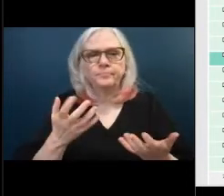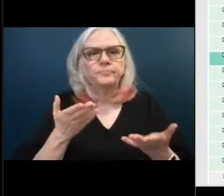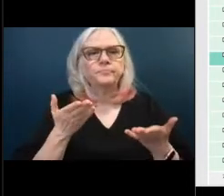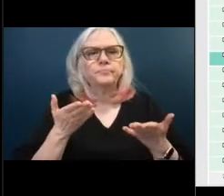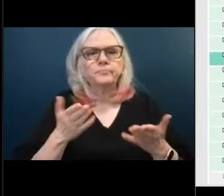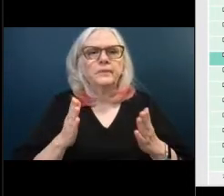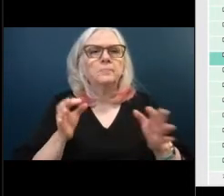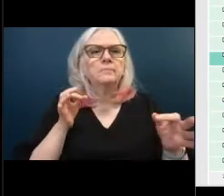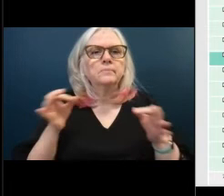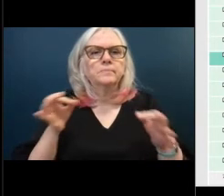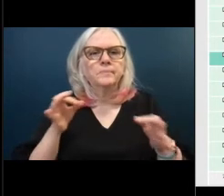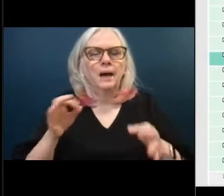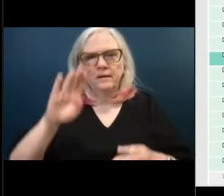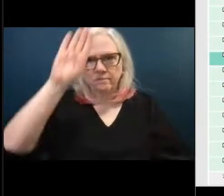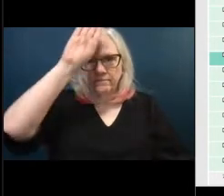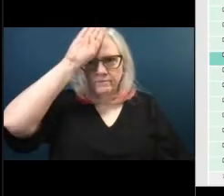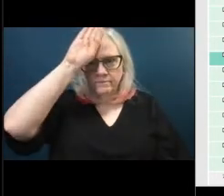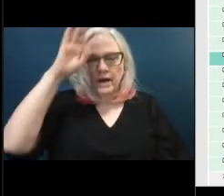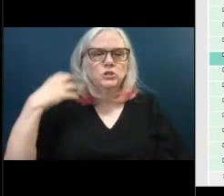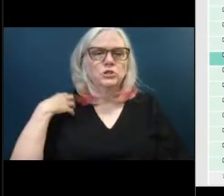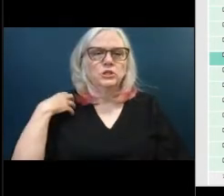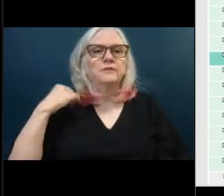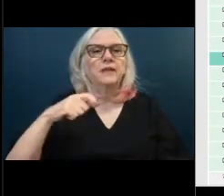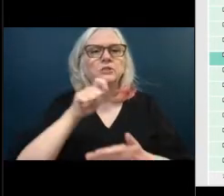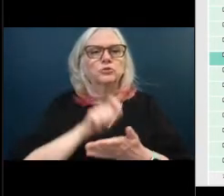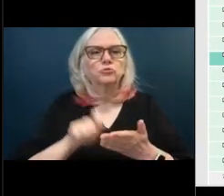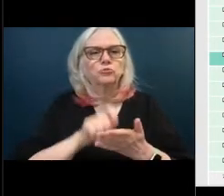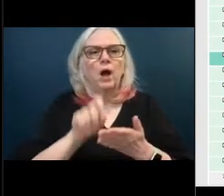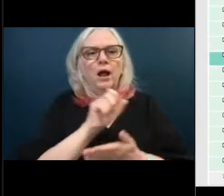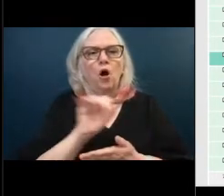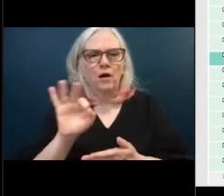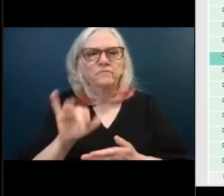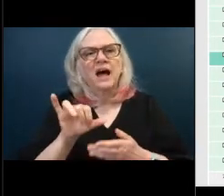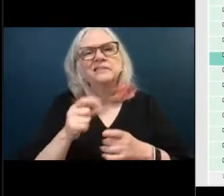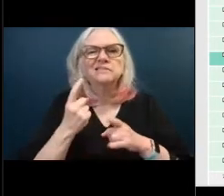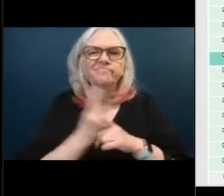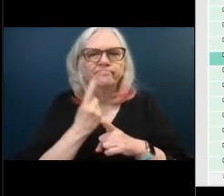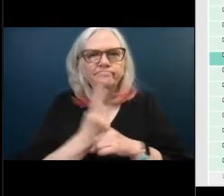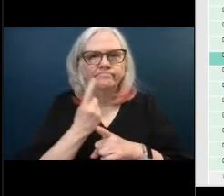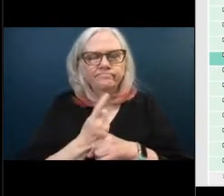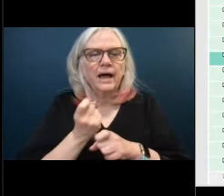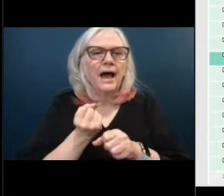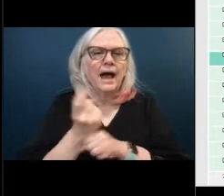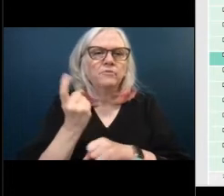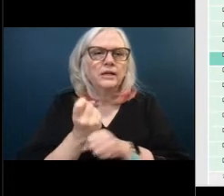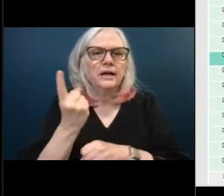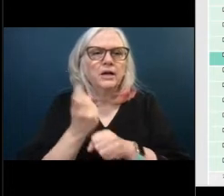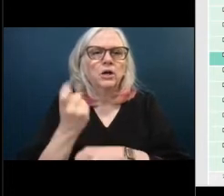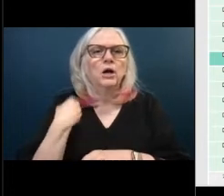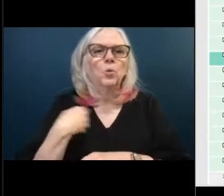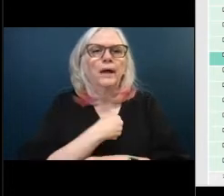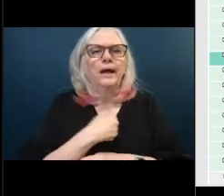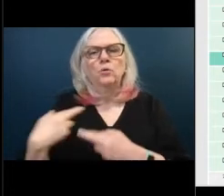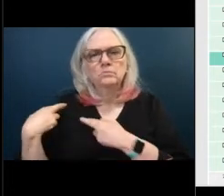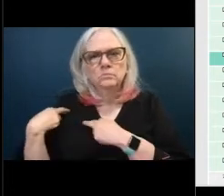bruder interim fire chief this write-off is consistent with what we do every year we are obligated by